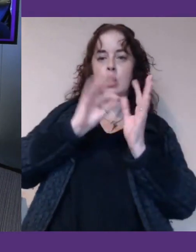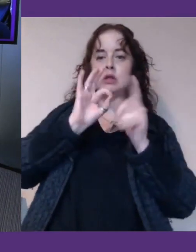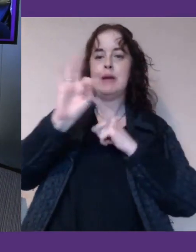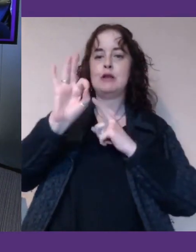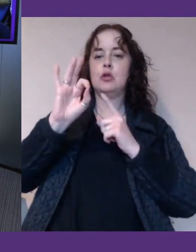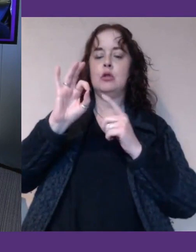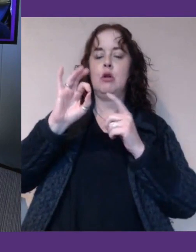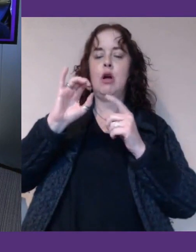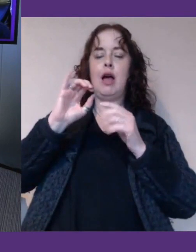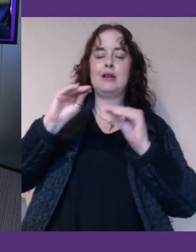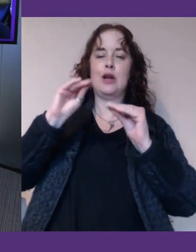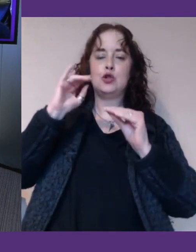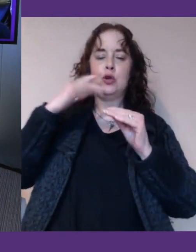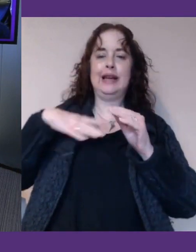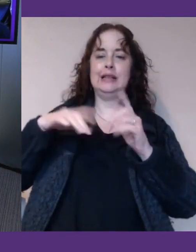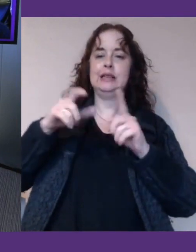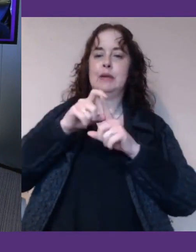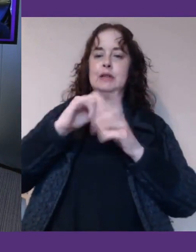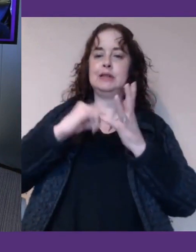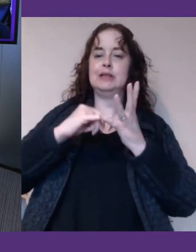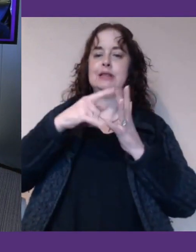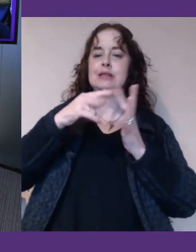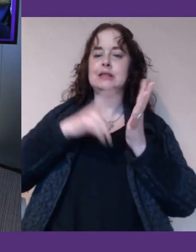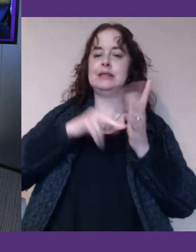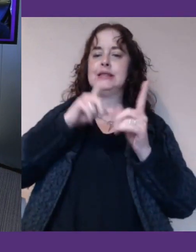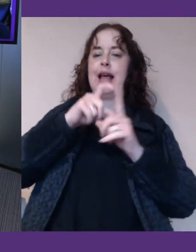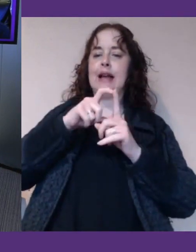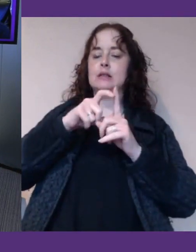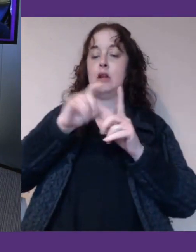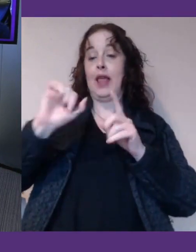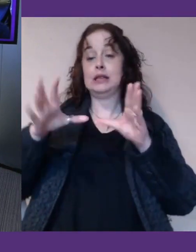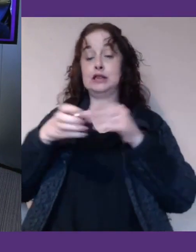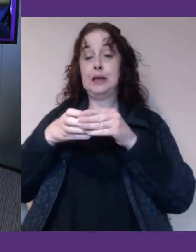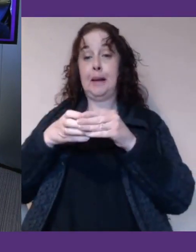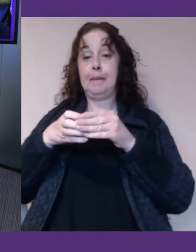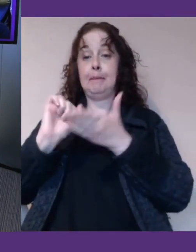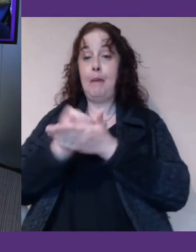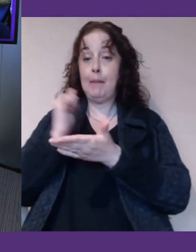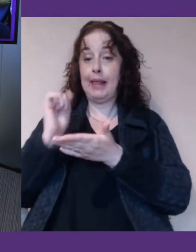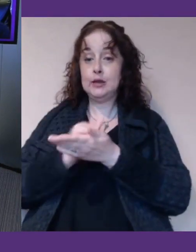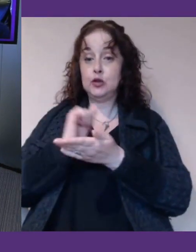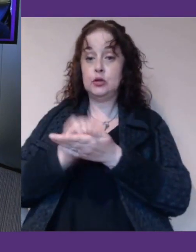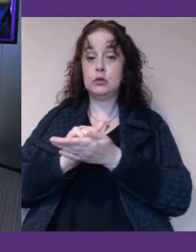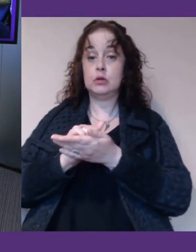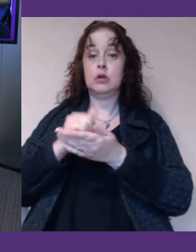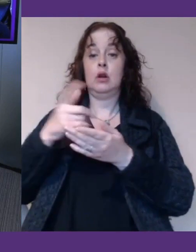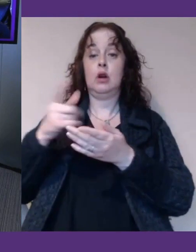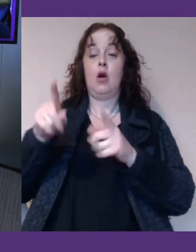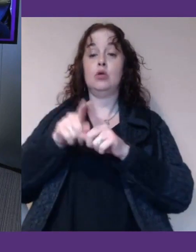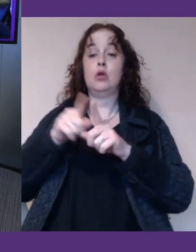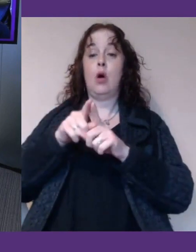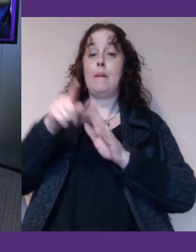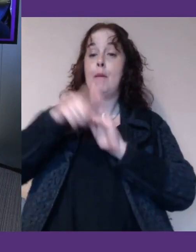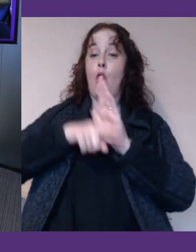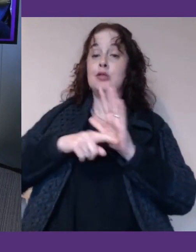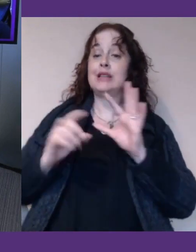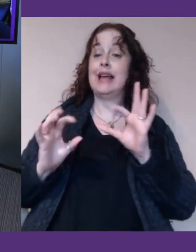Celia and her team recently published and projects coming up at Policy Connect, such as a report on